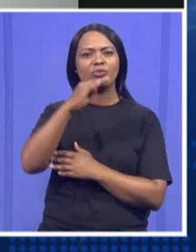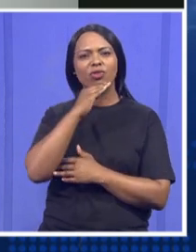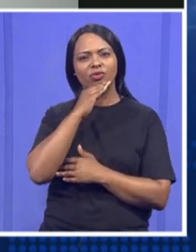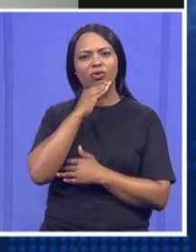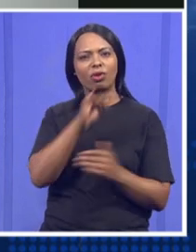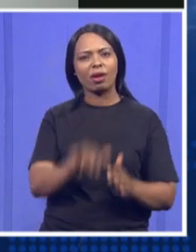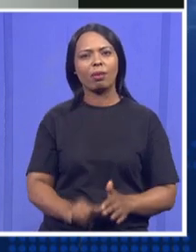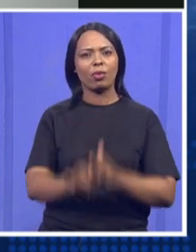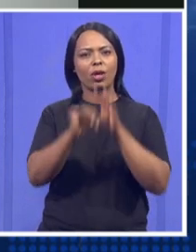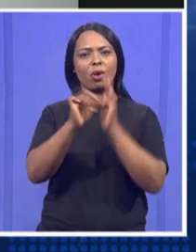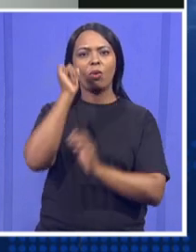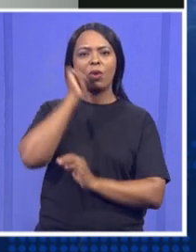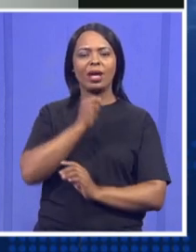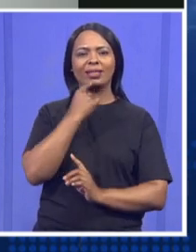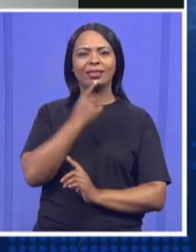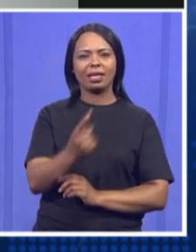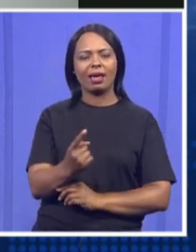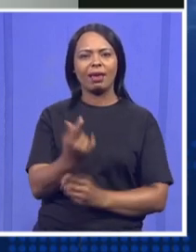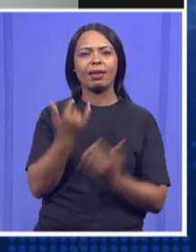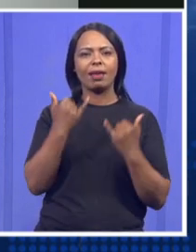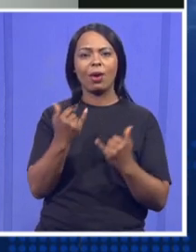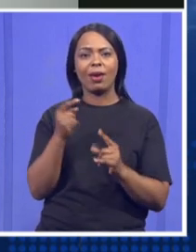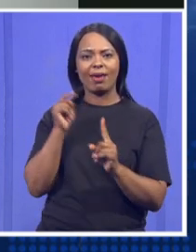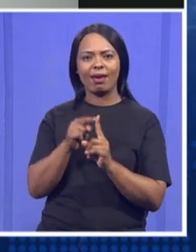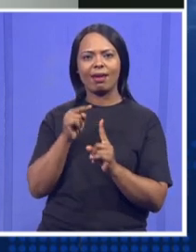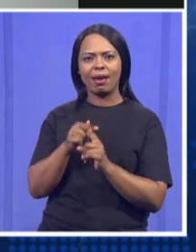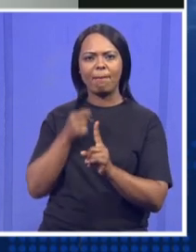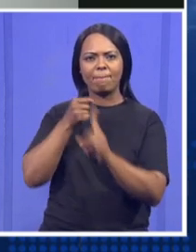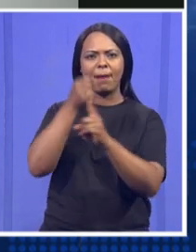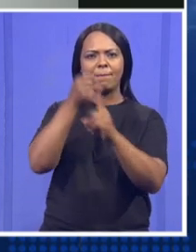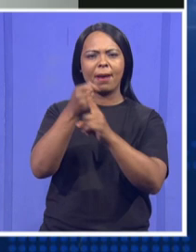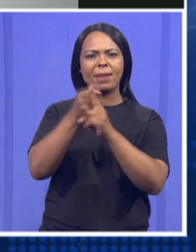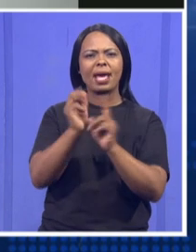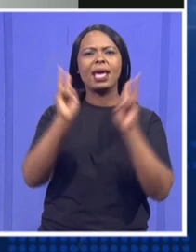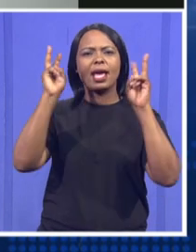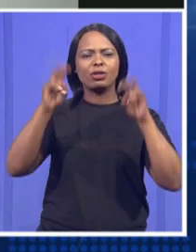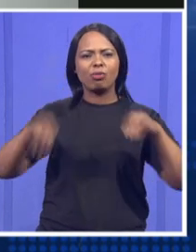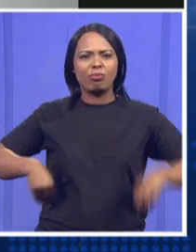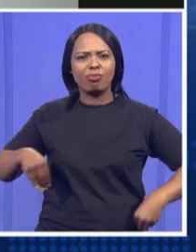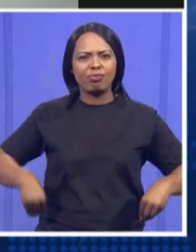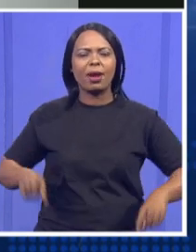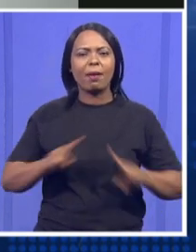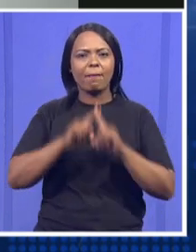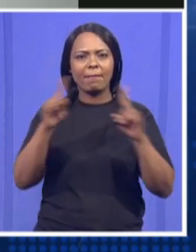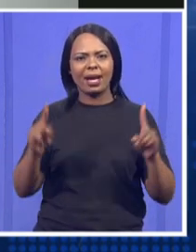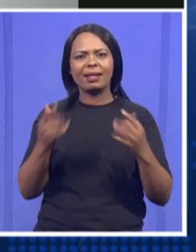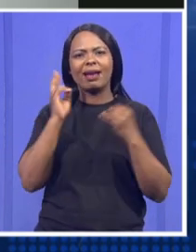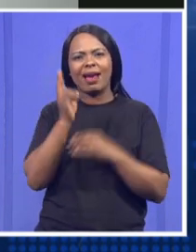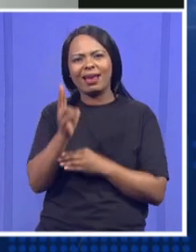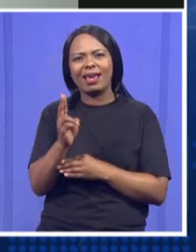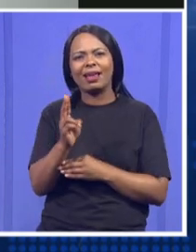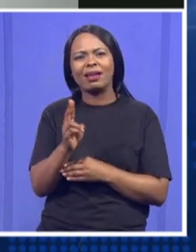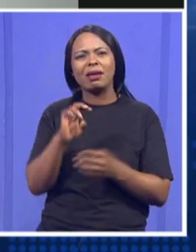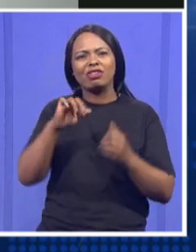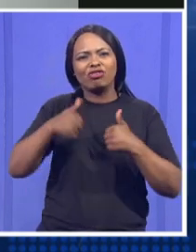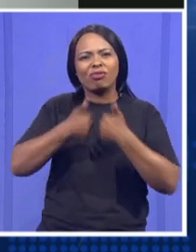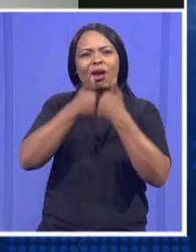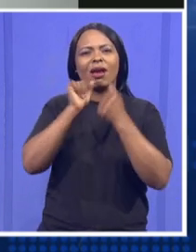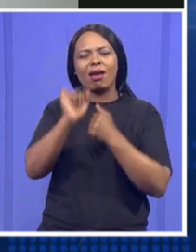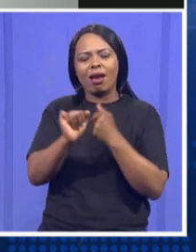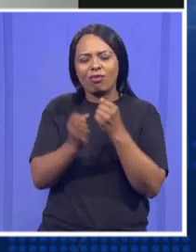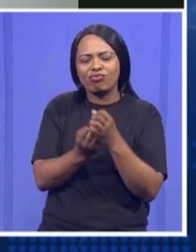in and he commits to wanting to fight against corruptions, but there's also the prerogative of growing the economy of Hauden.